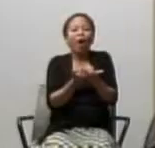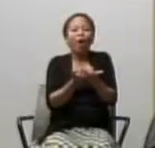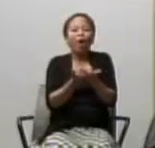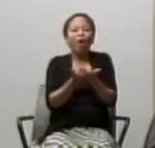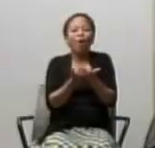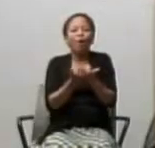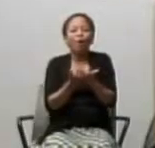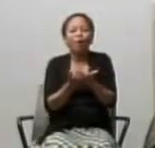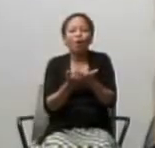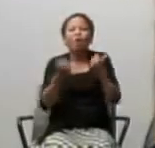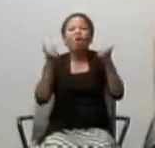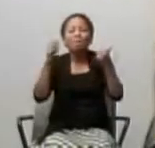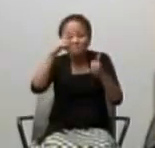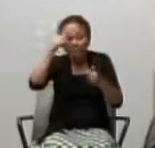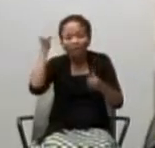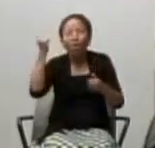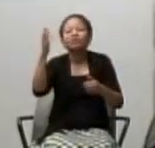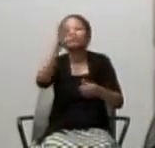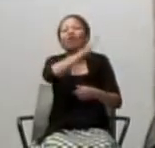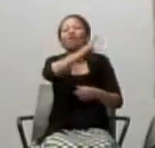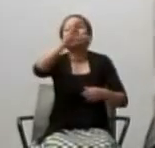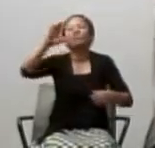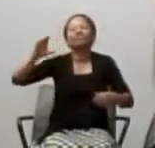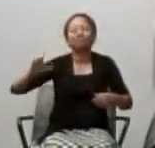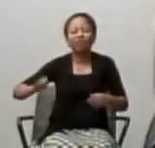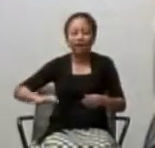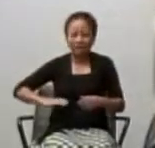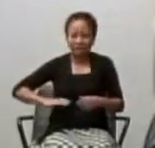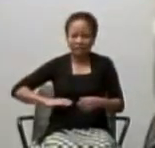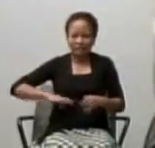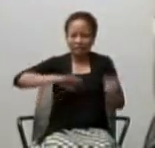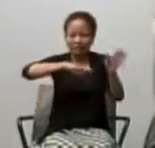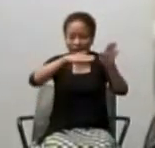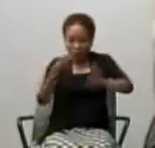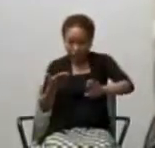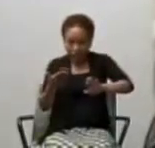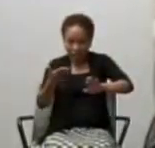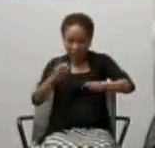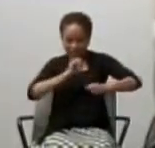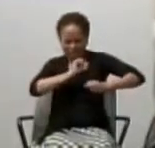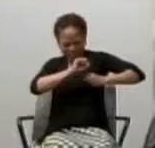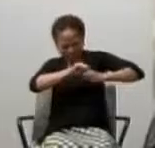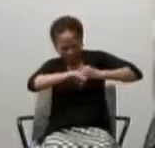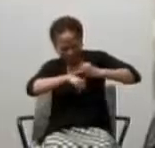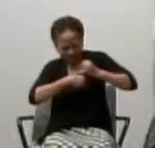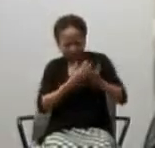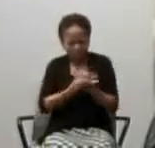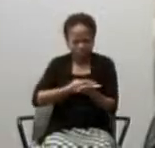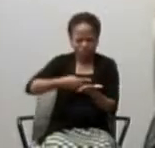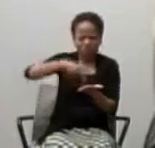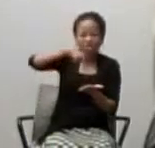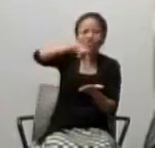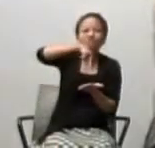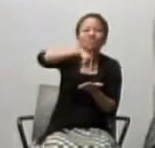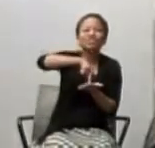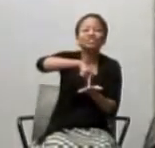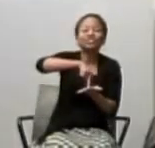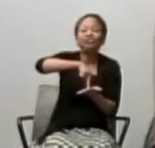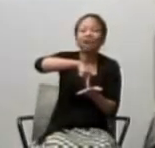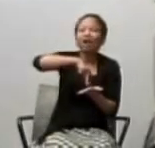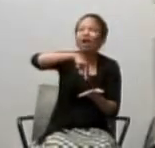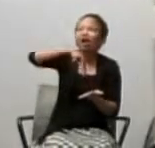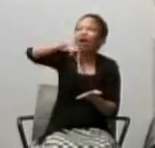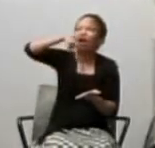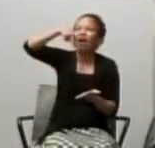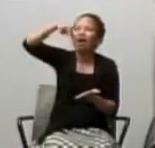True Christ. True his debt, passion, resurrection. You and I are